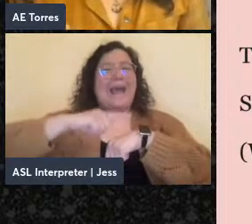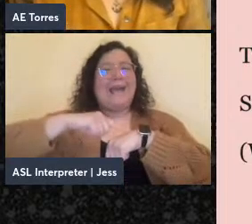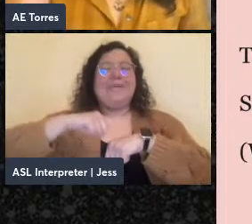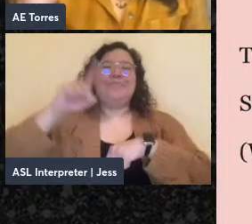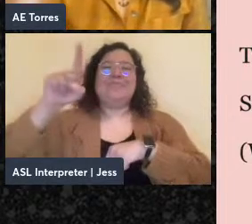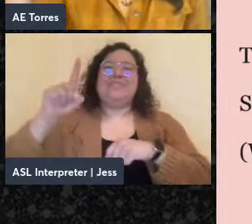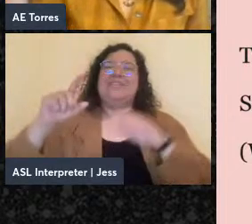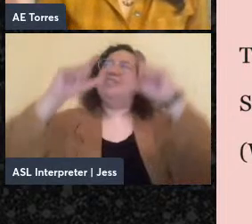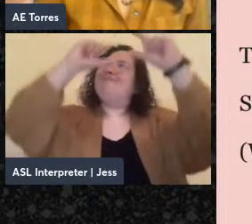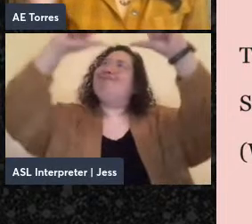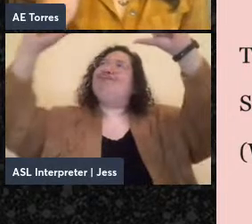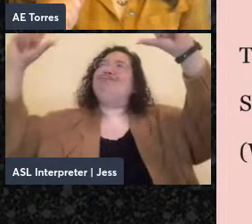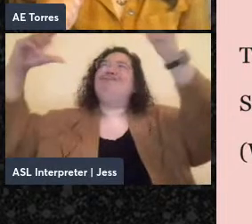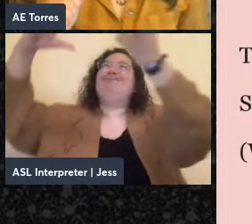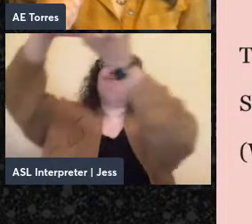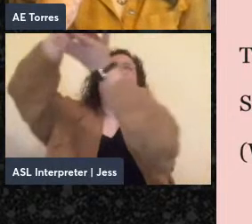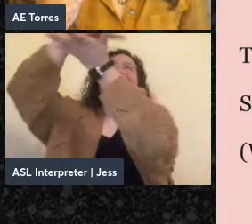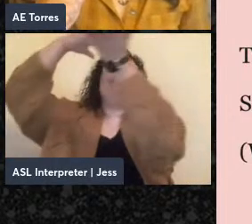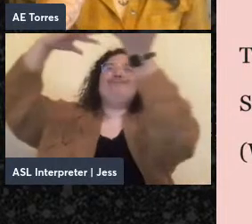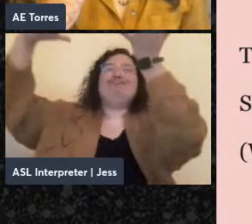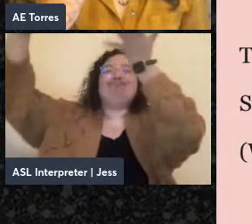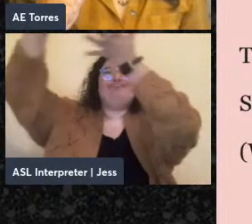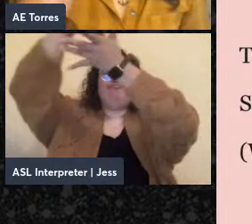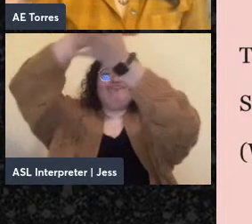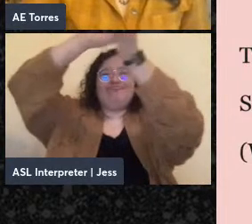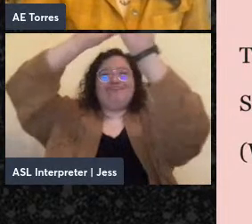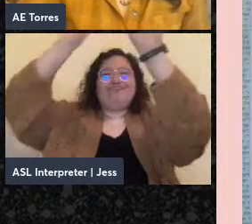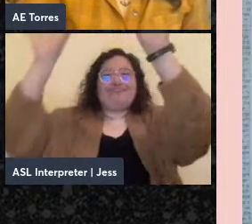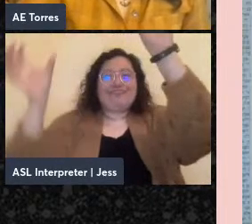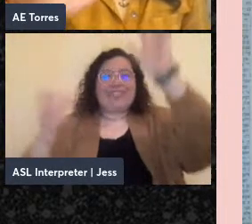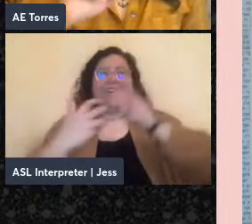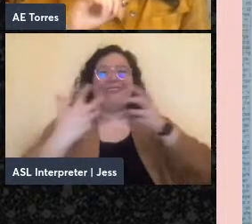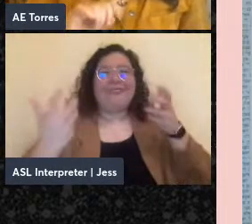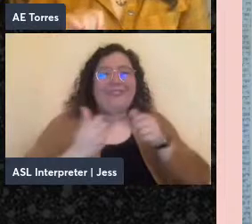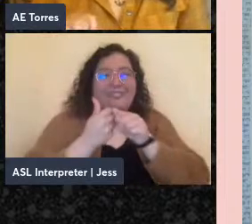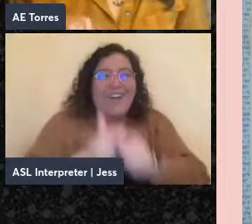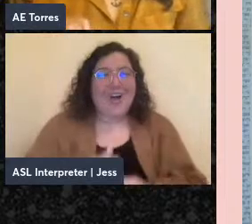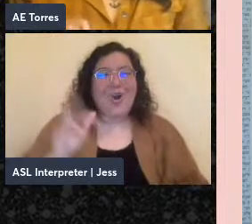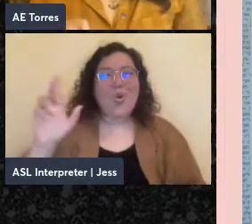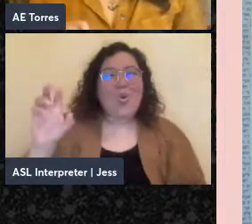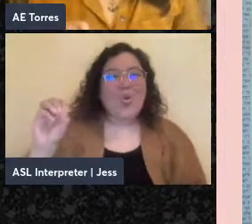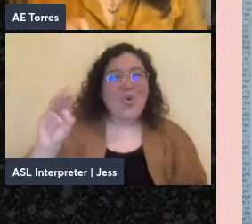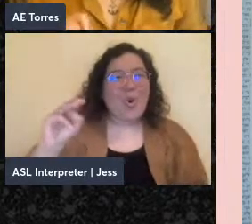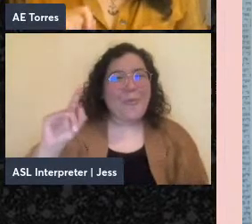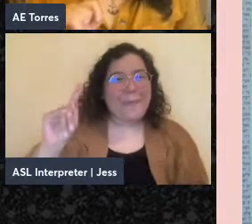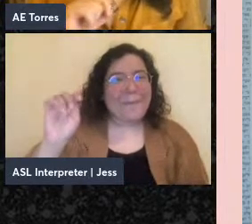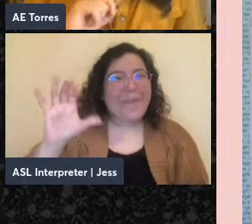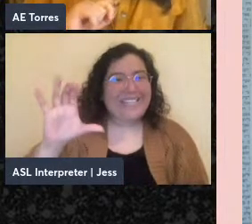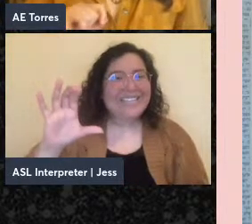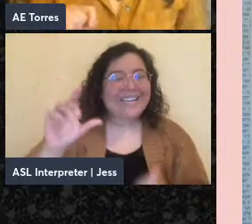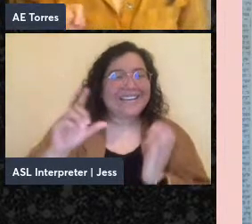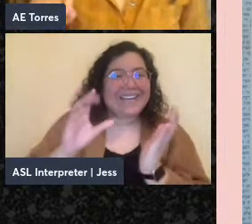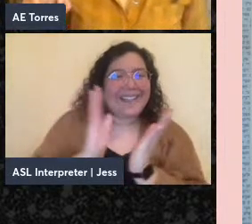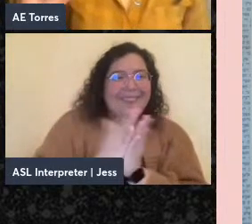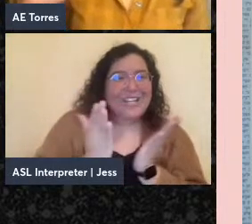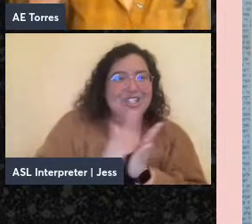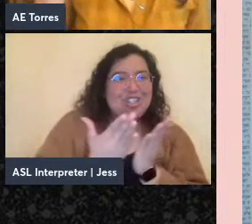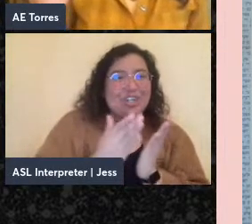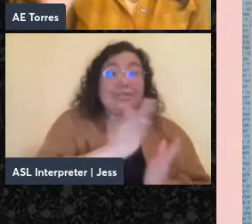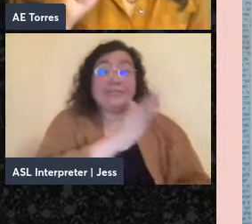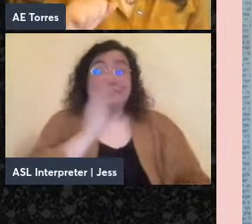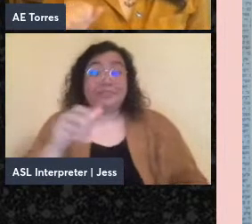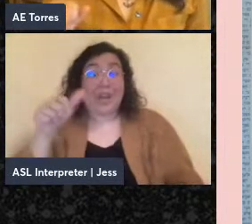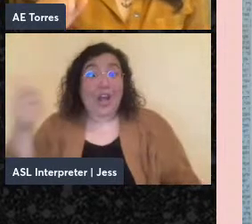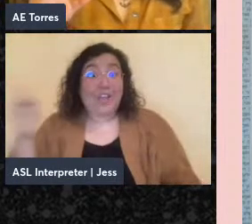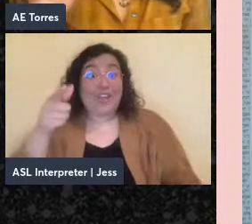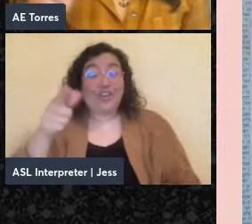literature, right, the planets above it. And here is another image from the Yiddish anarchist press, Bread